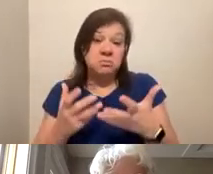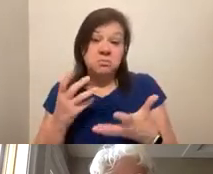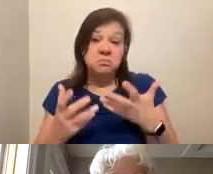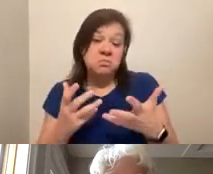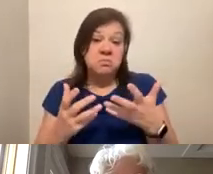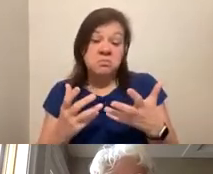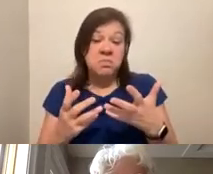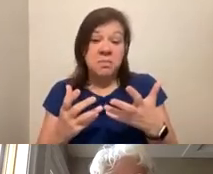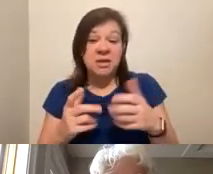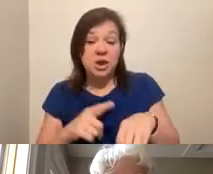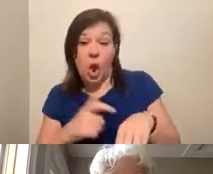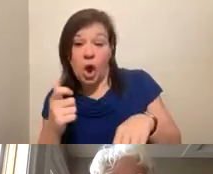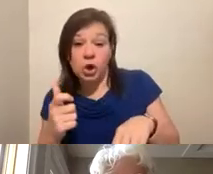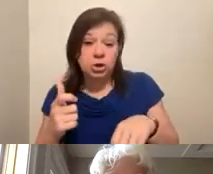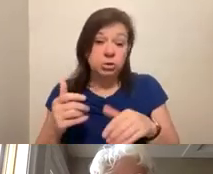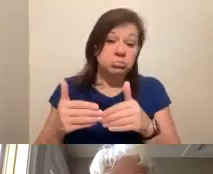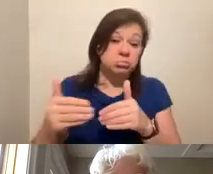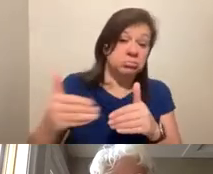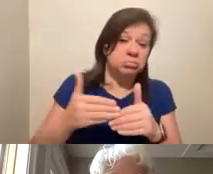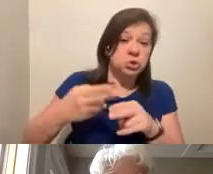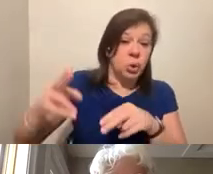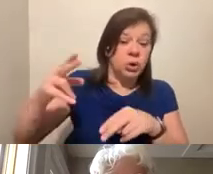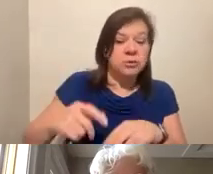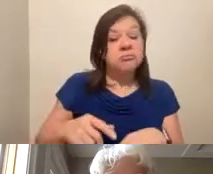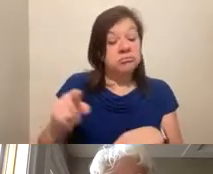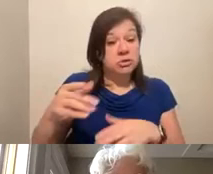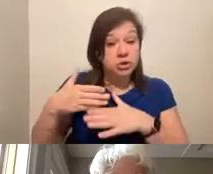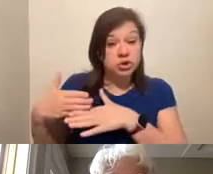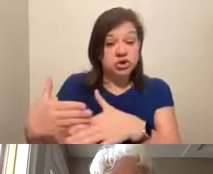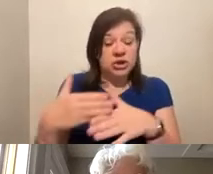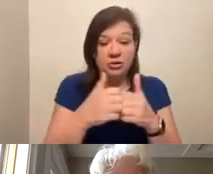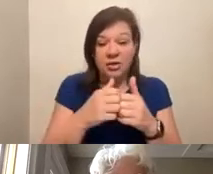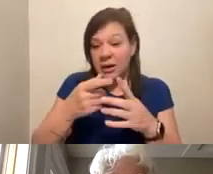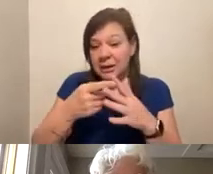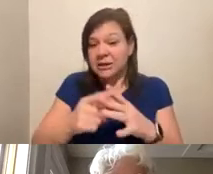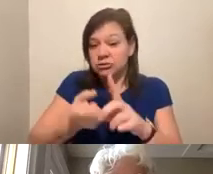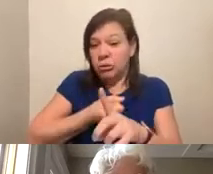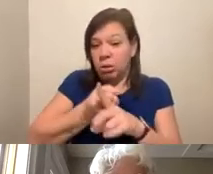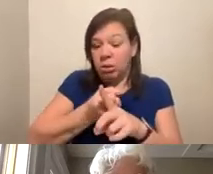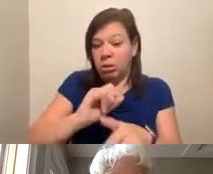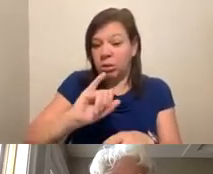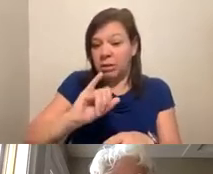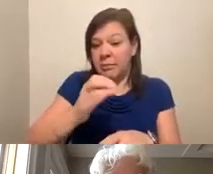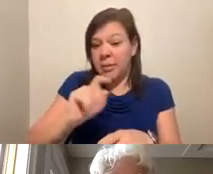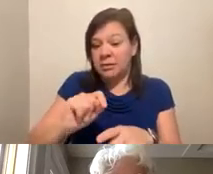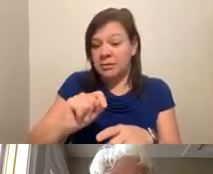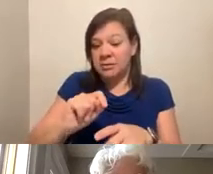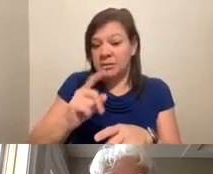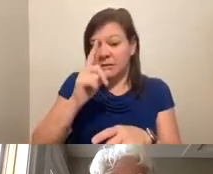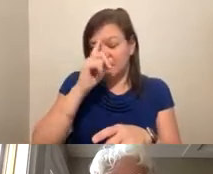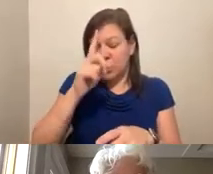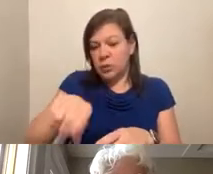shorter ago, but can you share that initial impact that the conference had on you